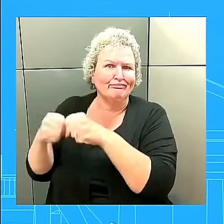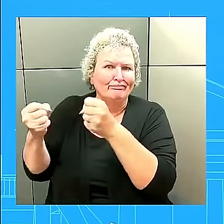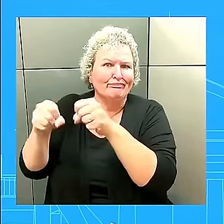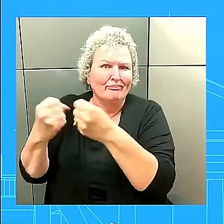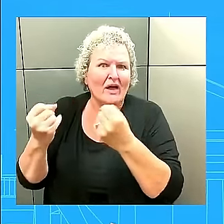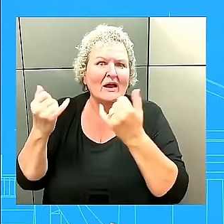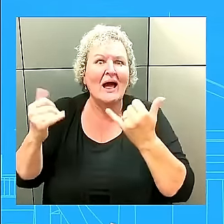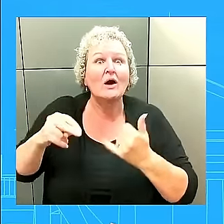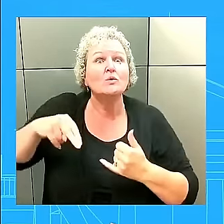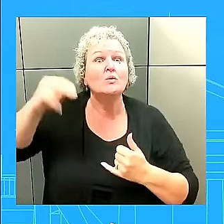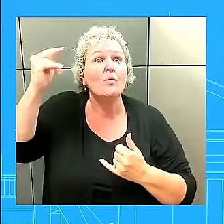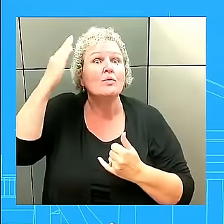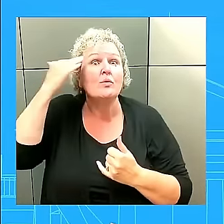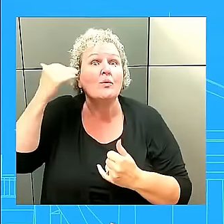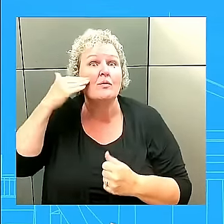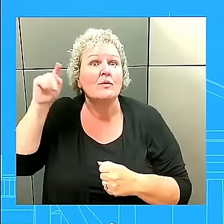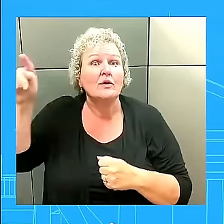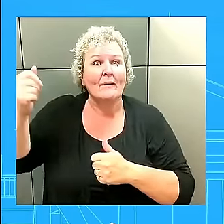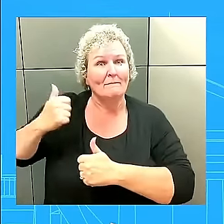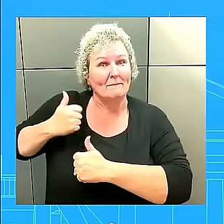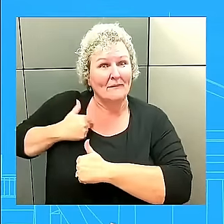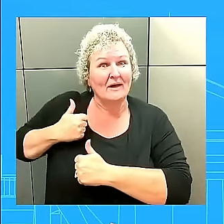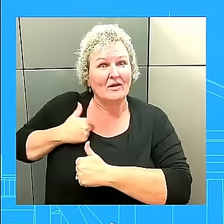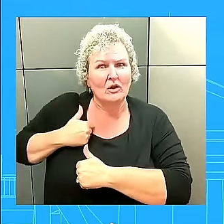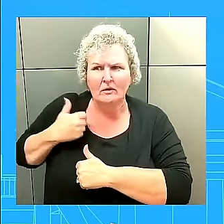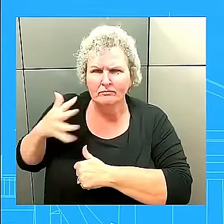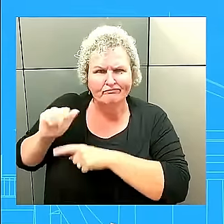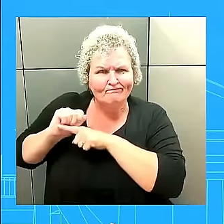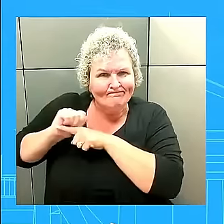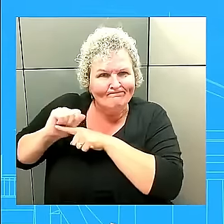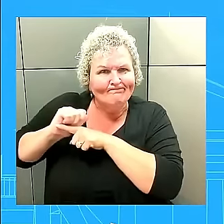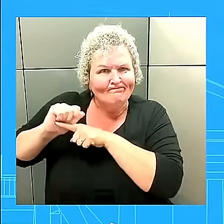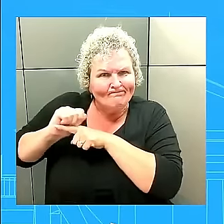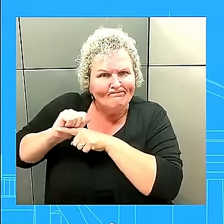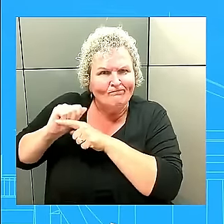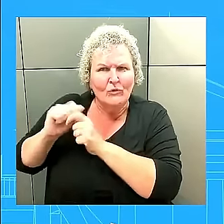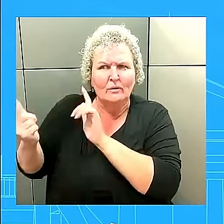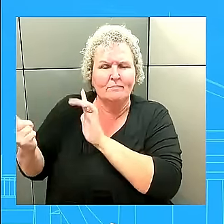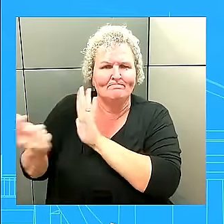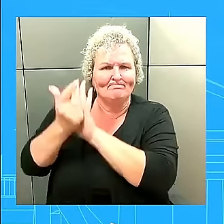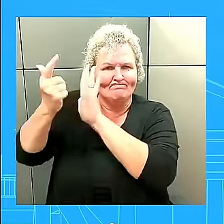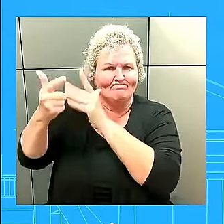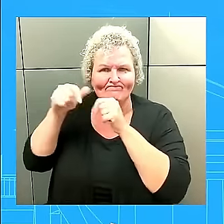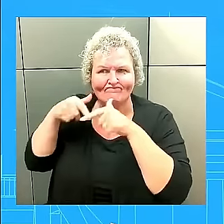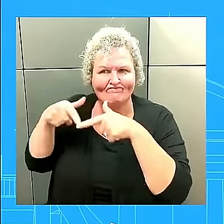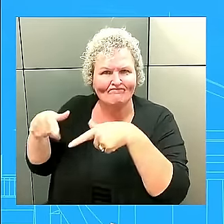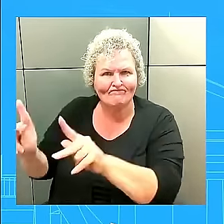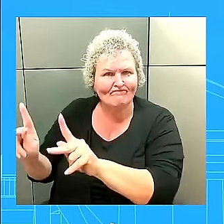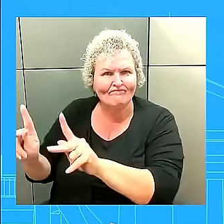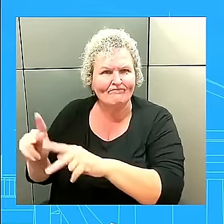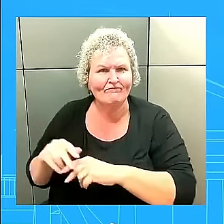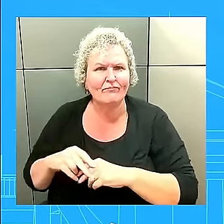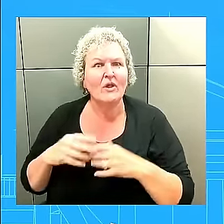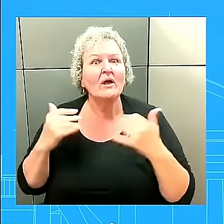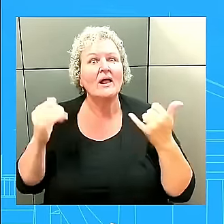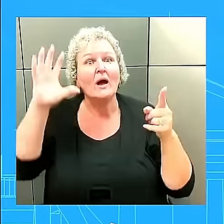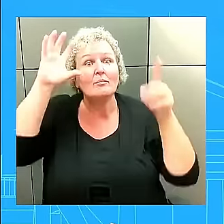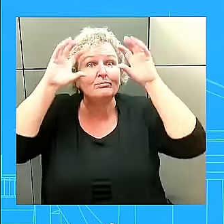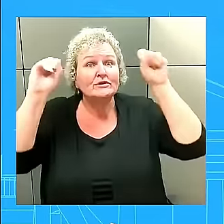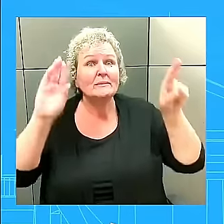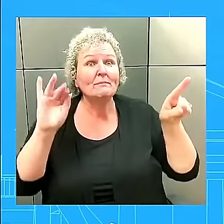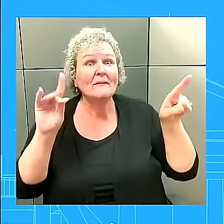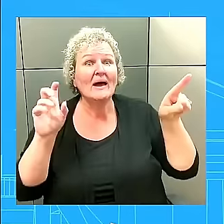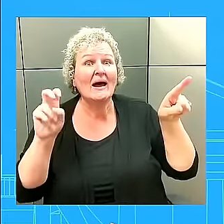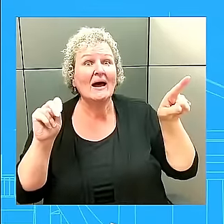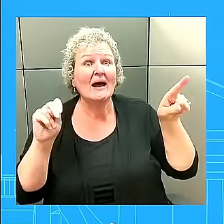This move is likewise a violation. At President Biden's direction, the United States continues to surge security assistance to